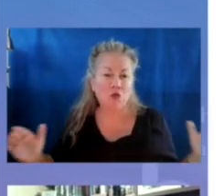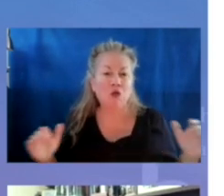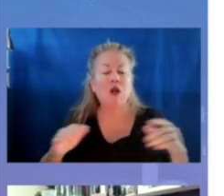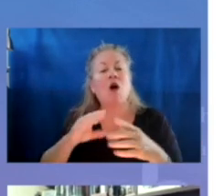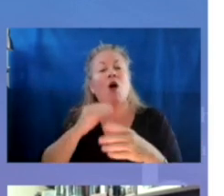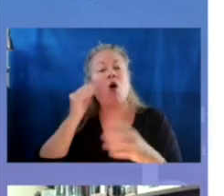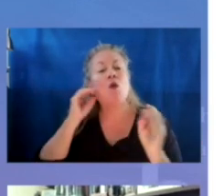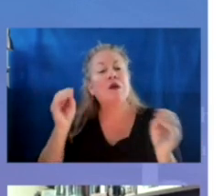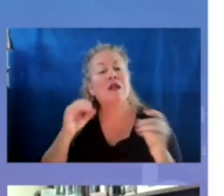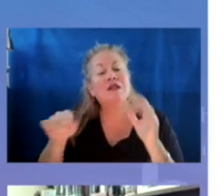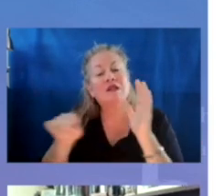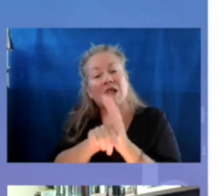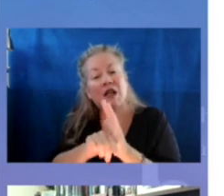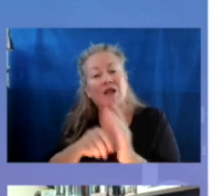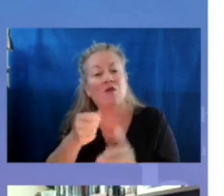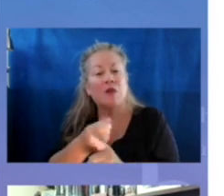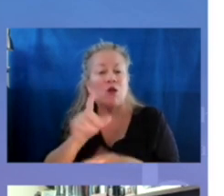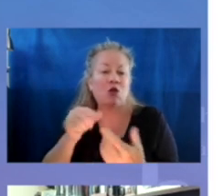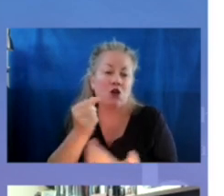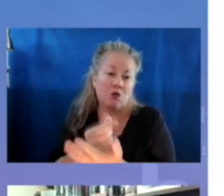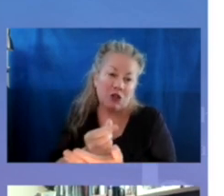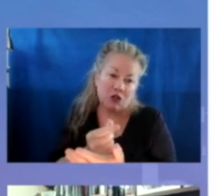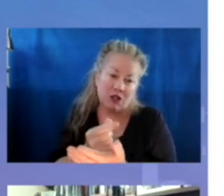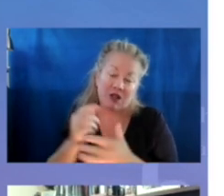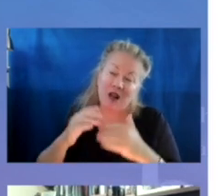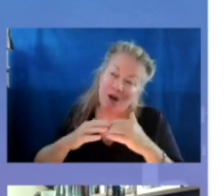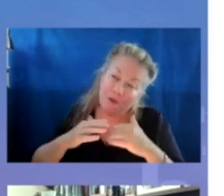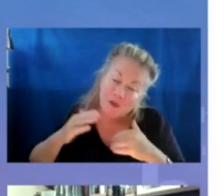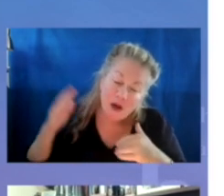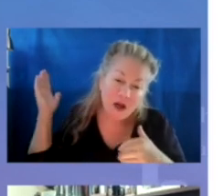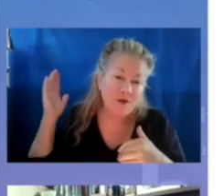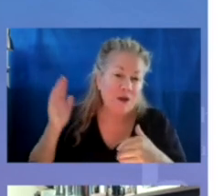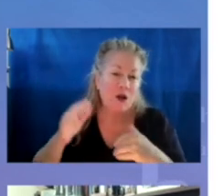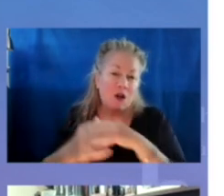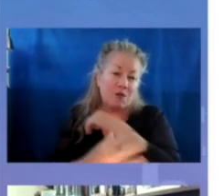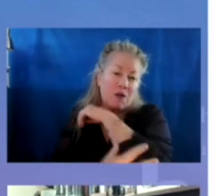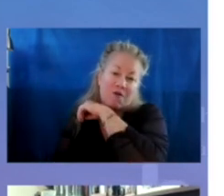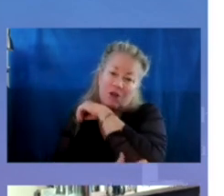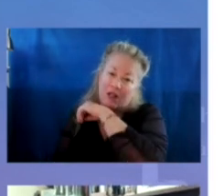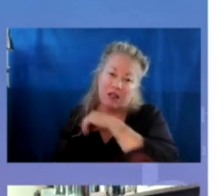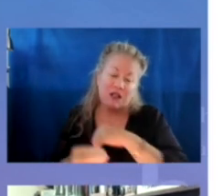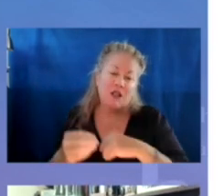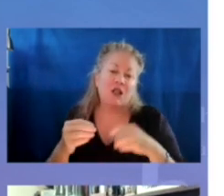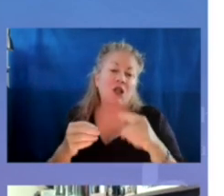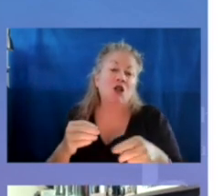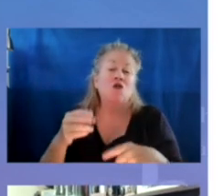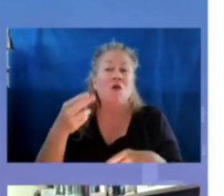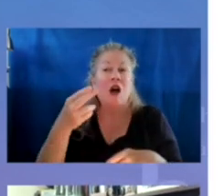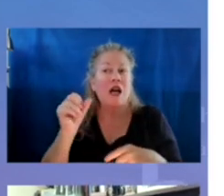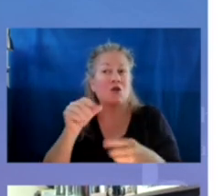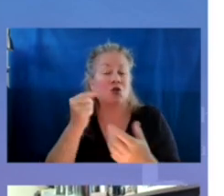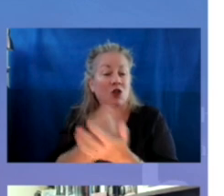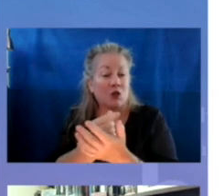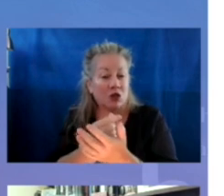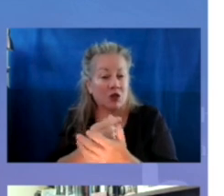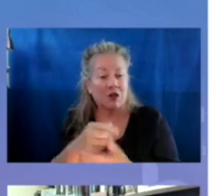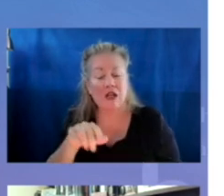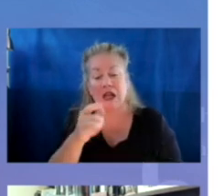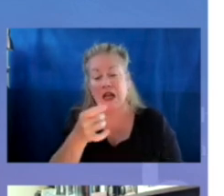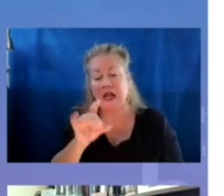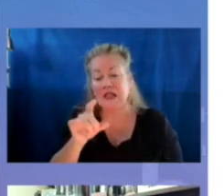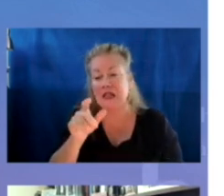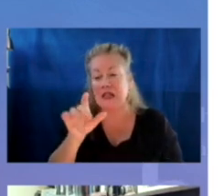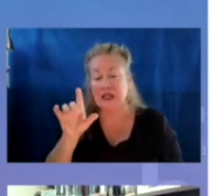Homelessness also has a negative impact on graduation that's above and beyond poverty. So looking here at the high school graduation rates for 2018